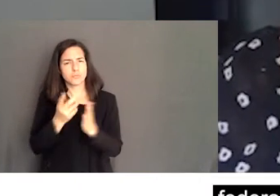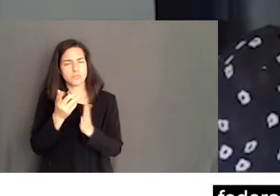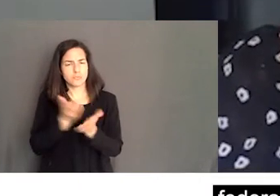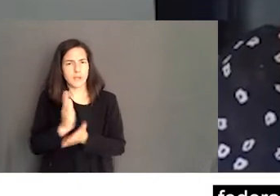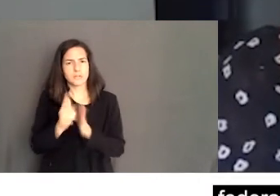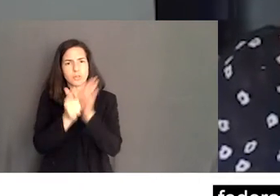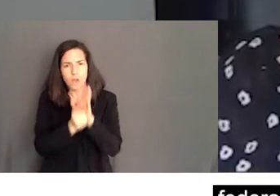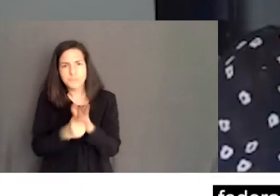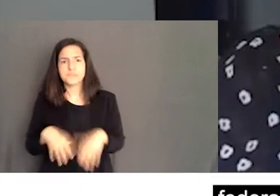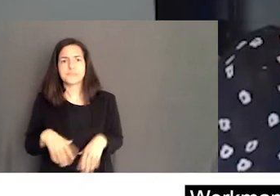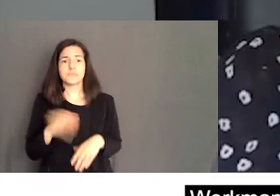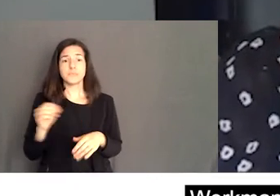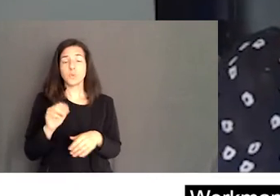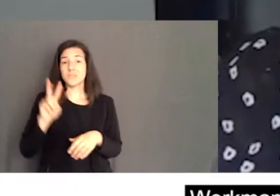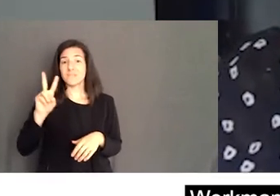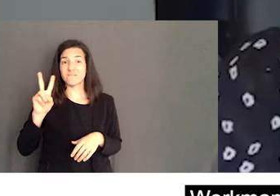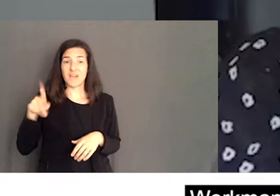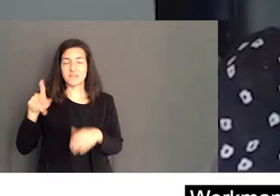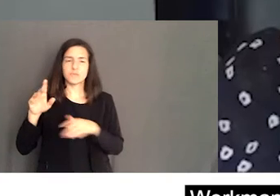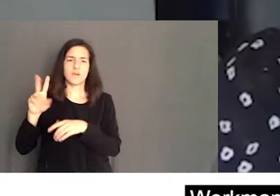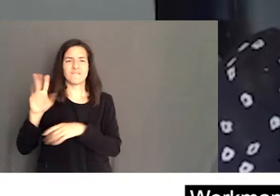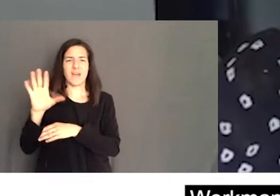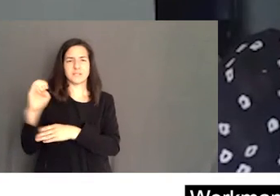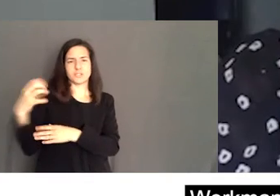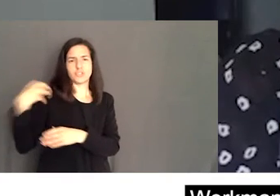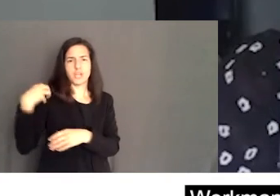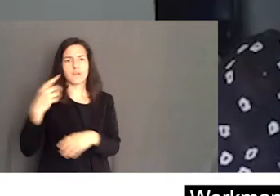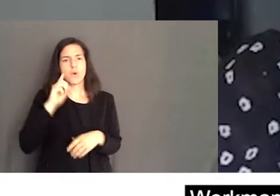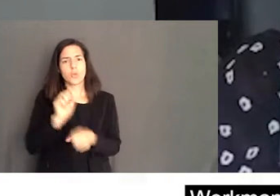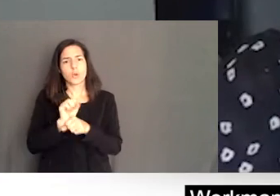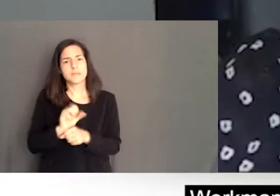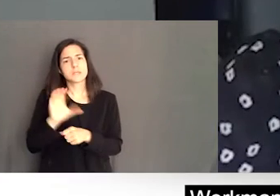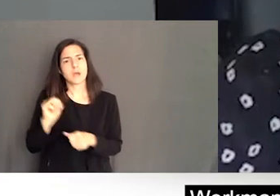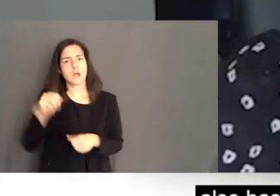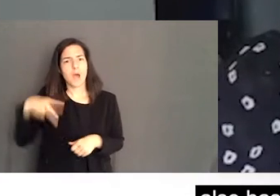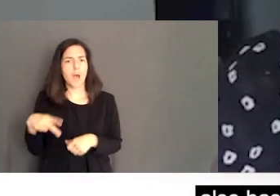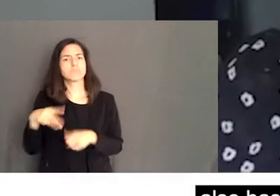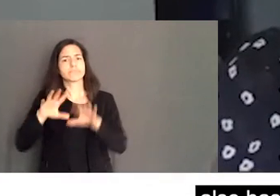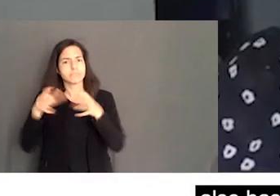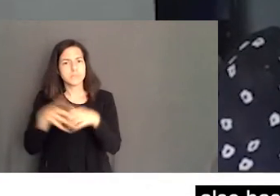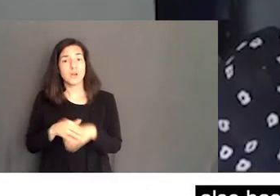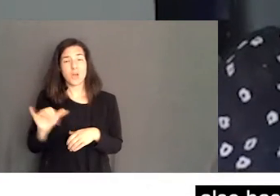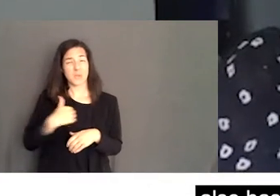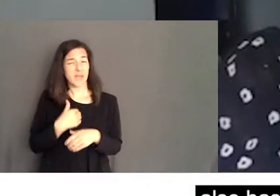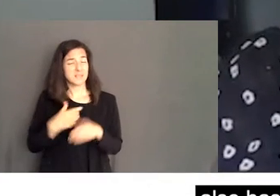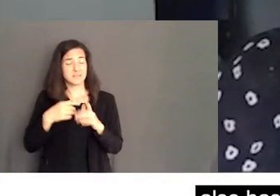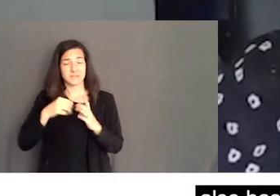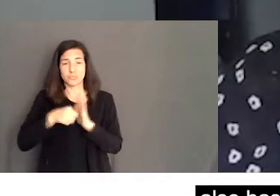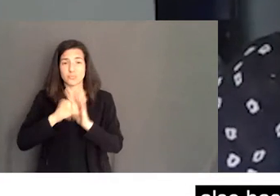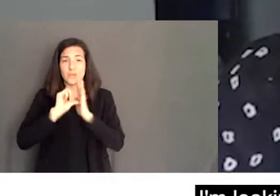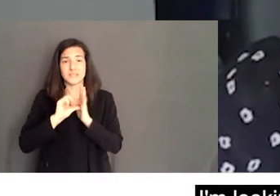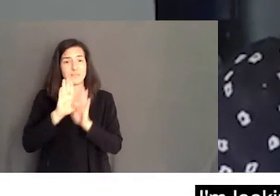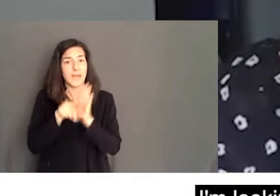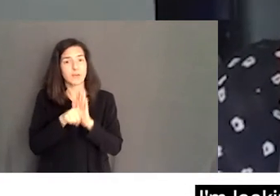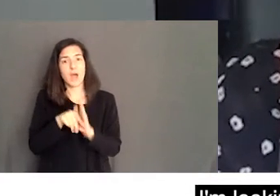levels and was a vice chair with the Workman's Compensation Appeals Tribunal. She also has an impressive background in sport,